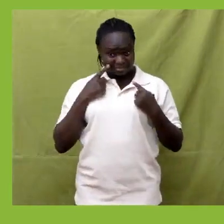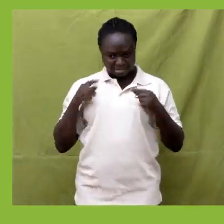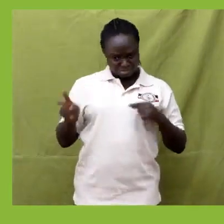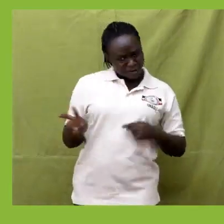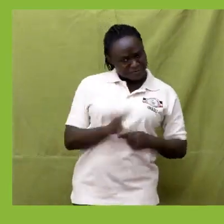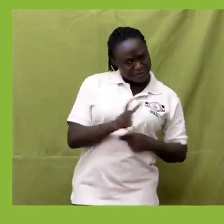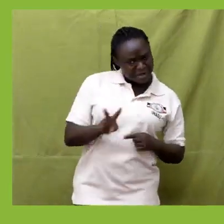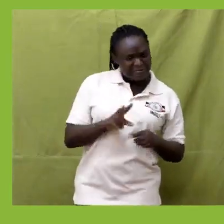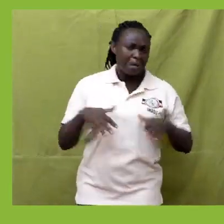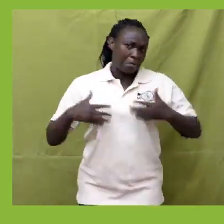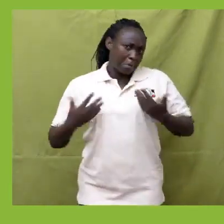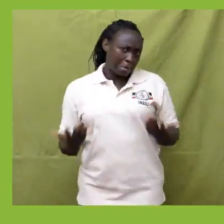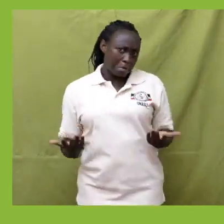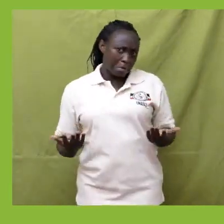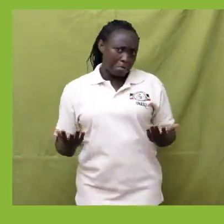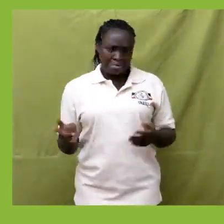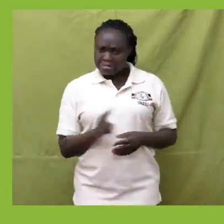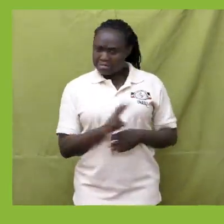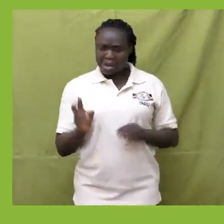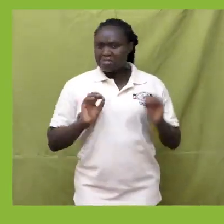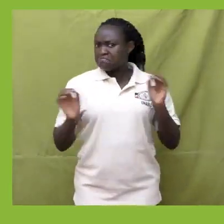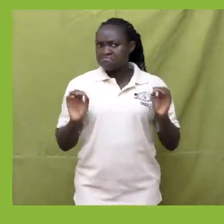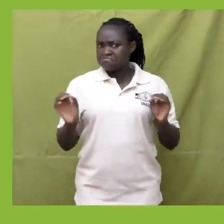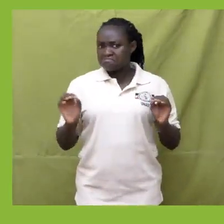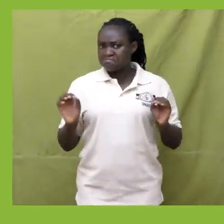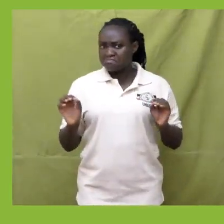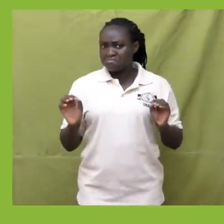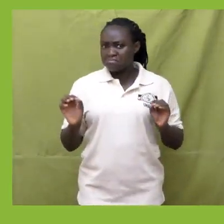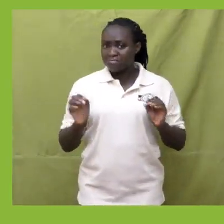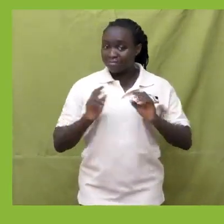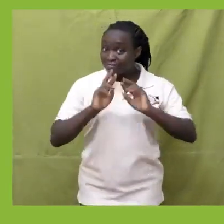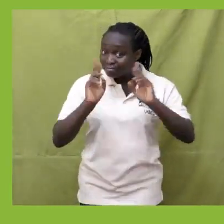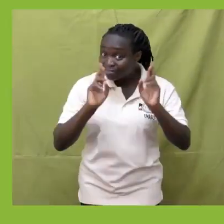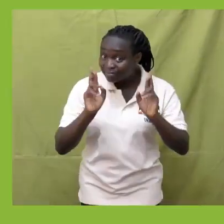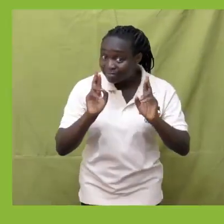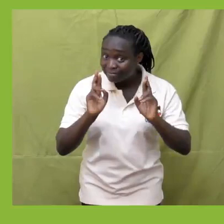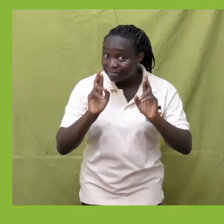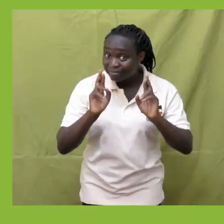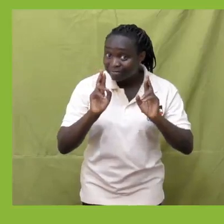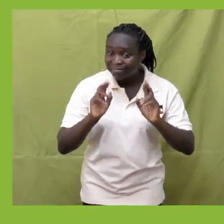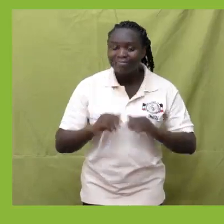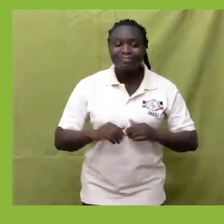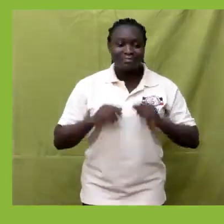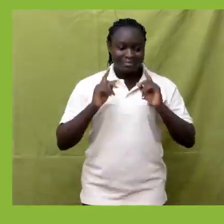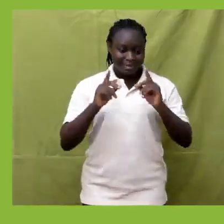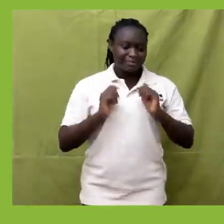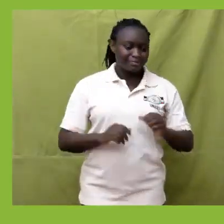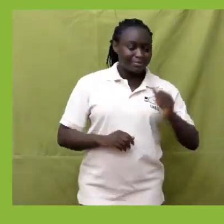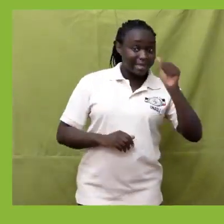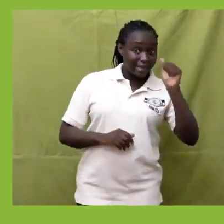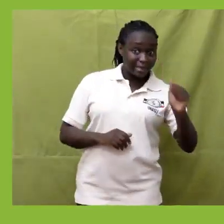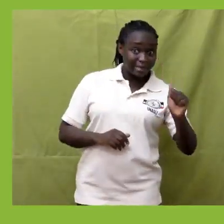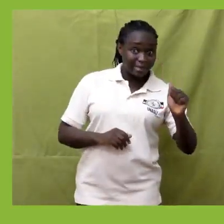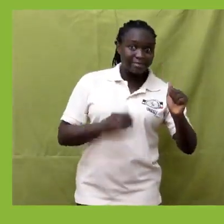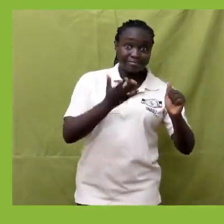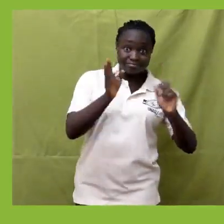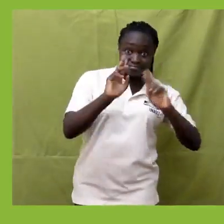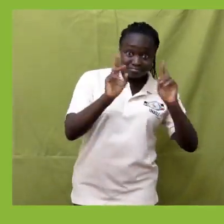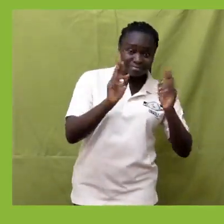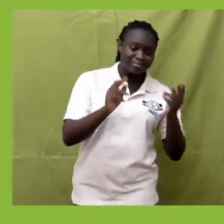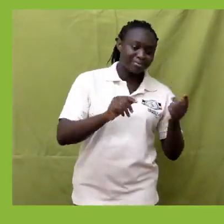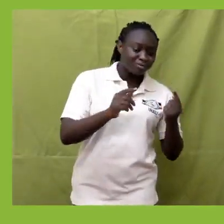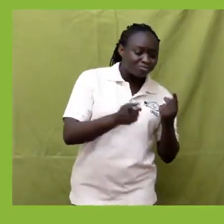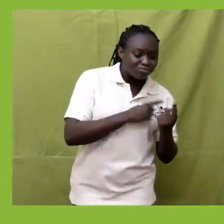are equivalent or not equivalent. set A we count